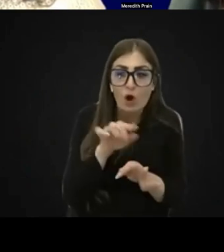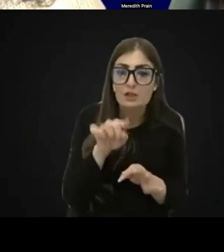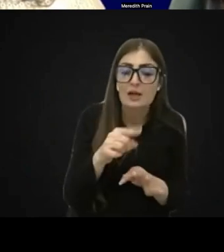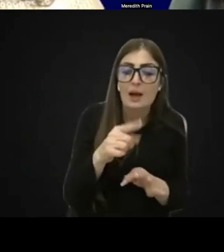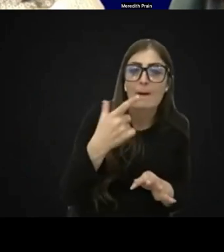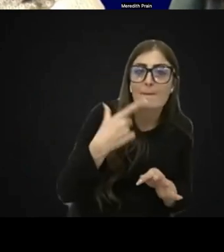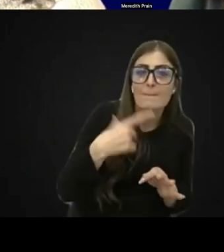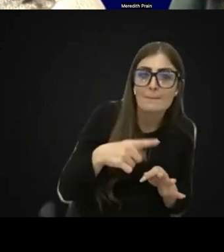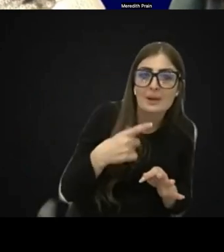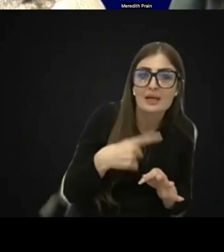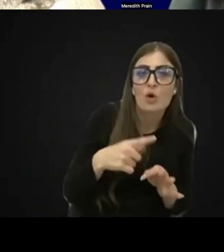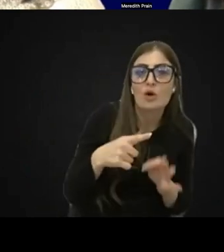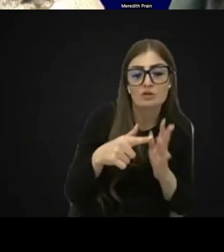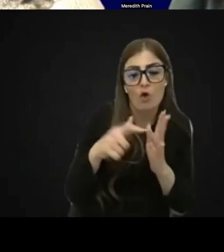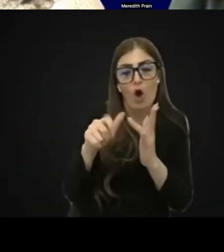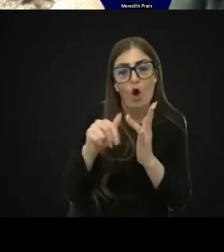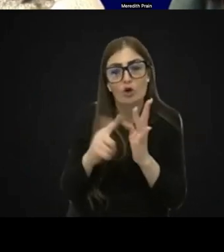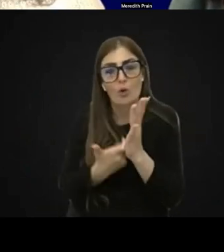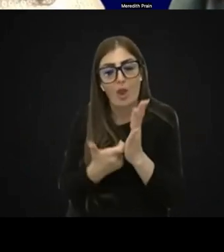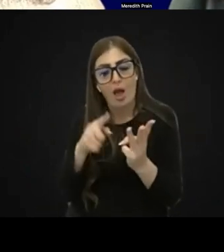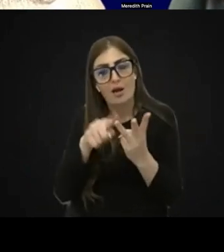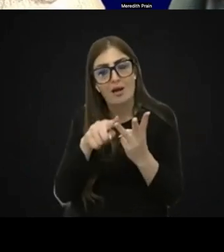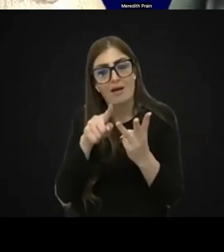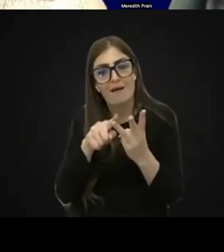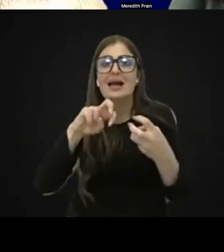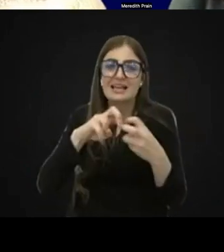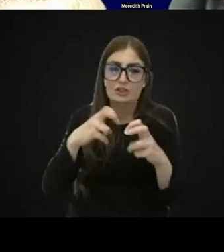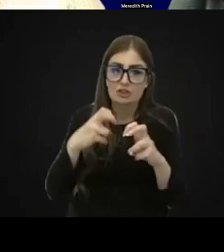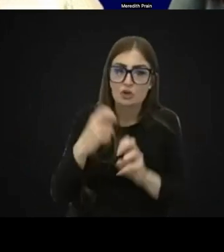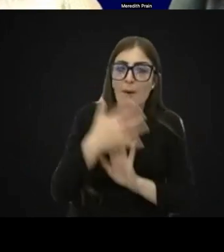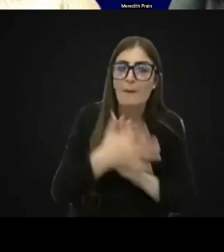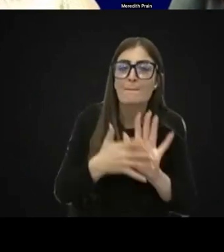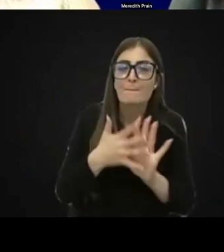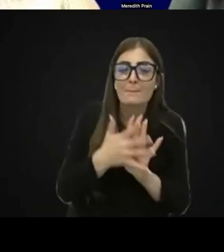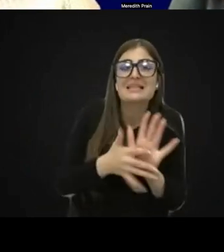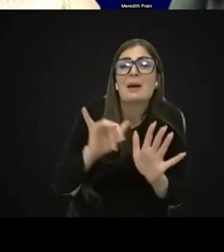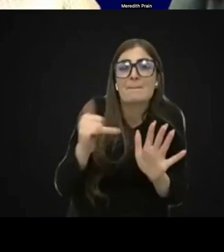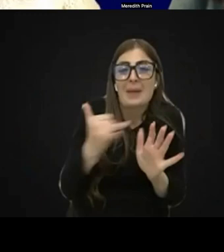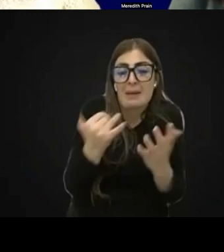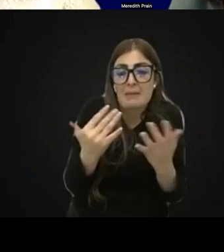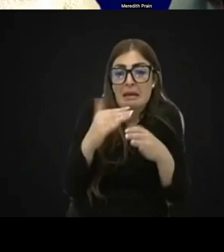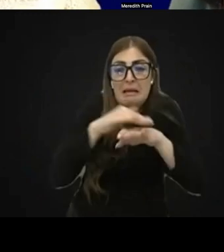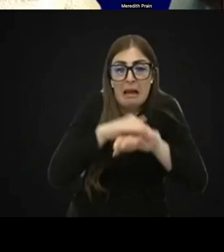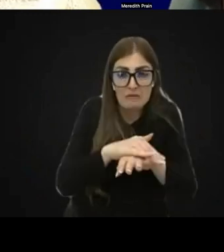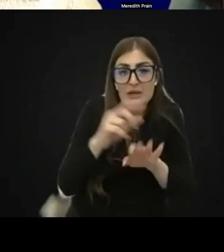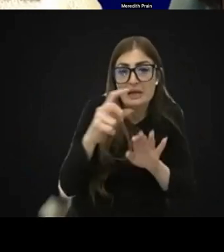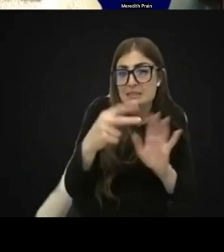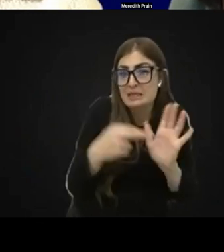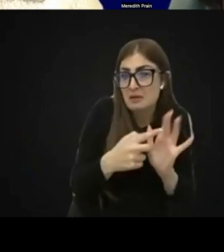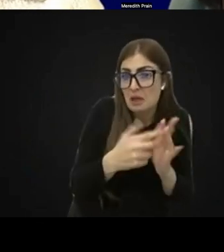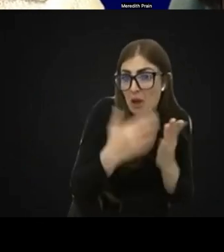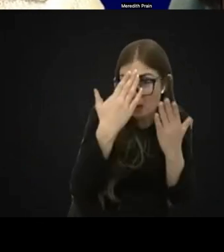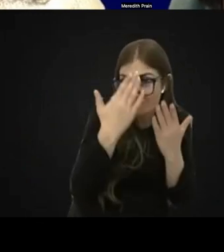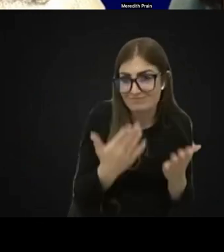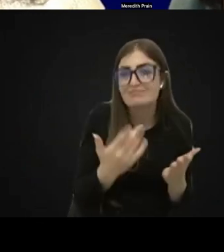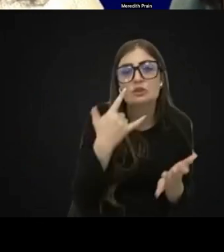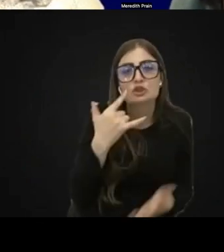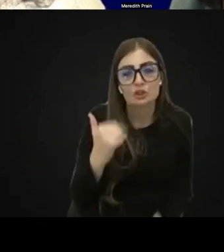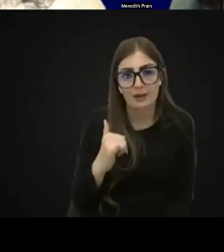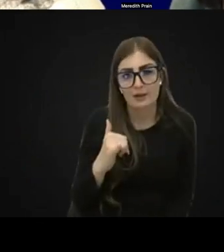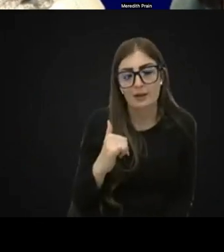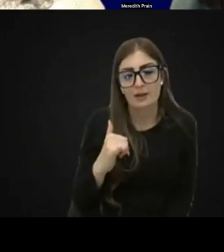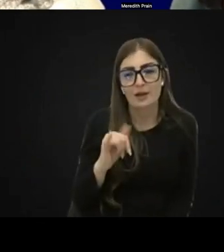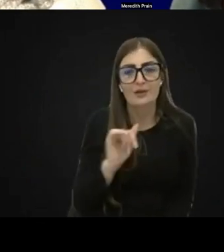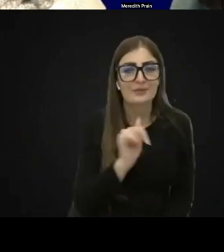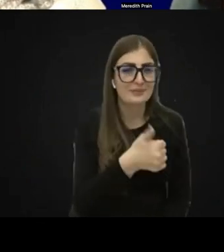an ocular condition that also might be masked as CVI as well. Great